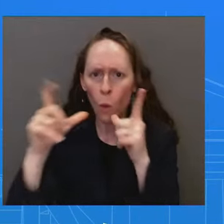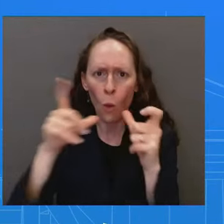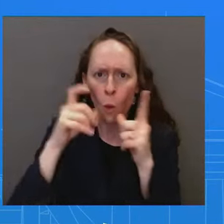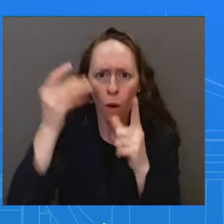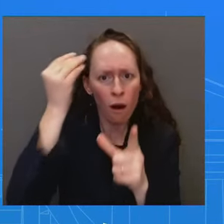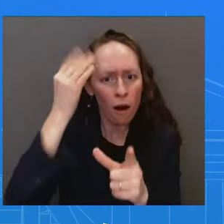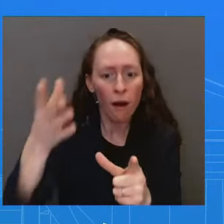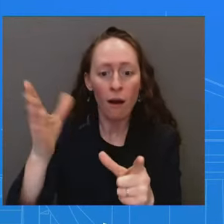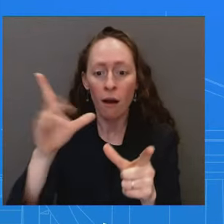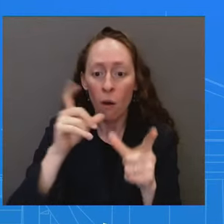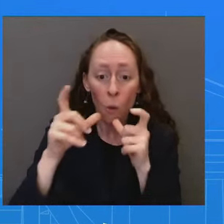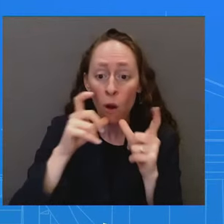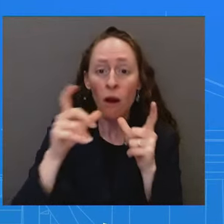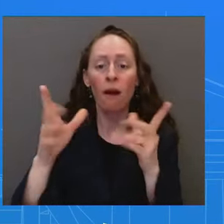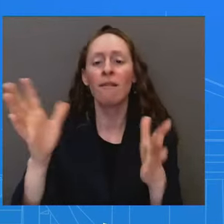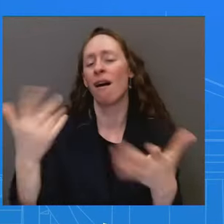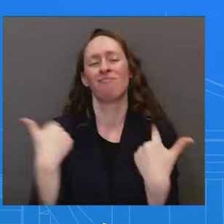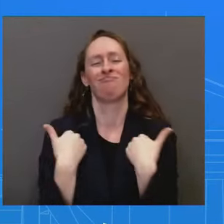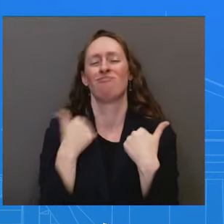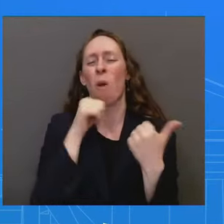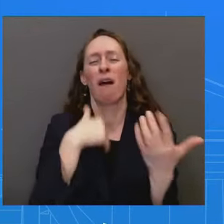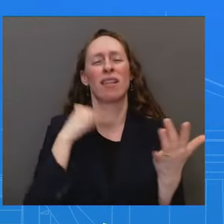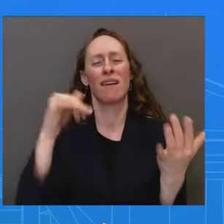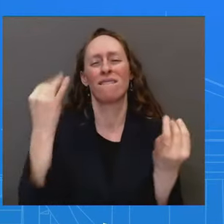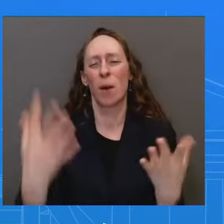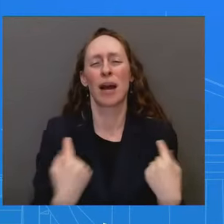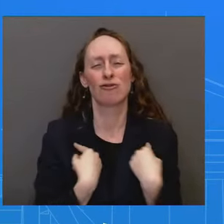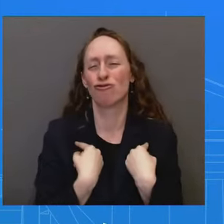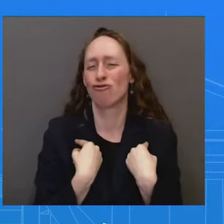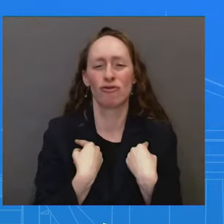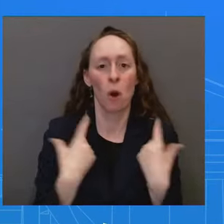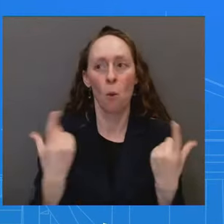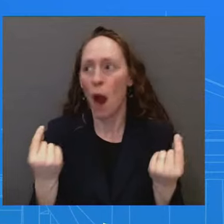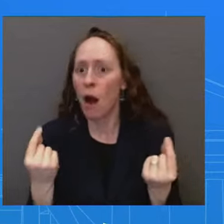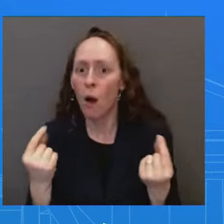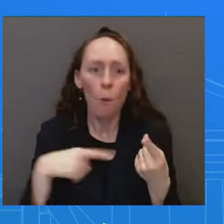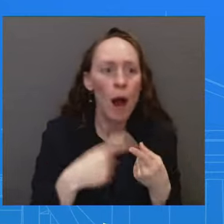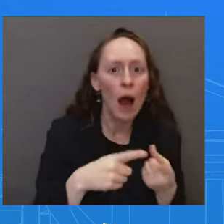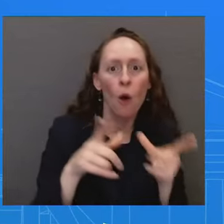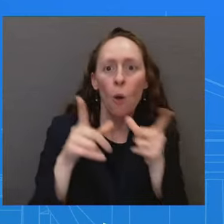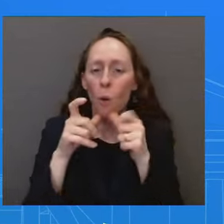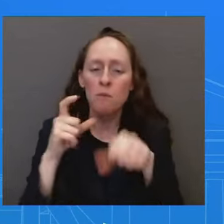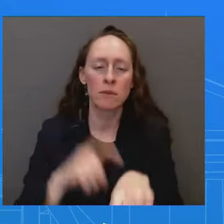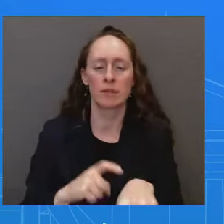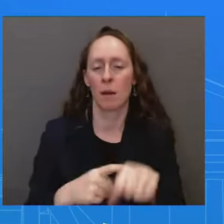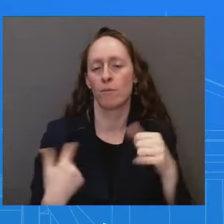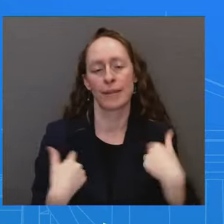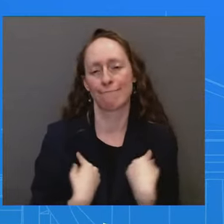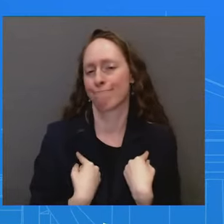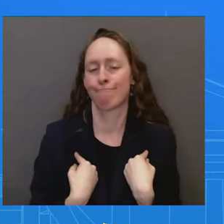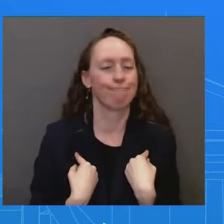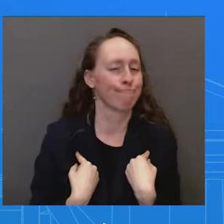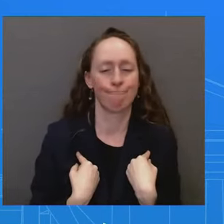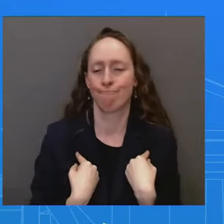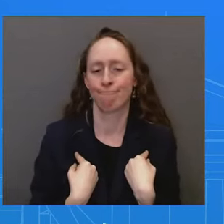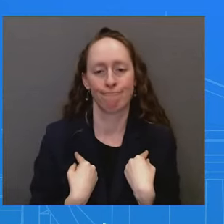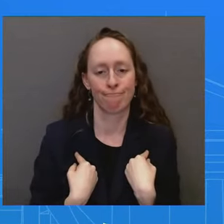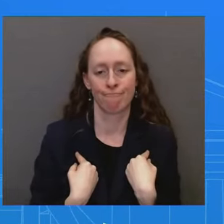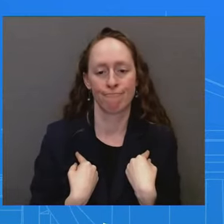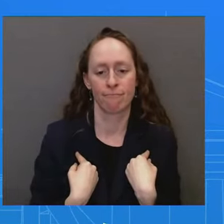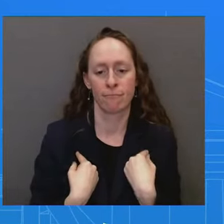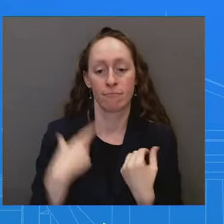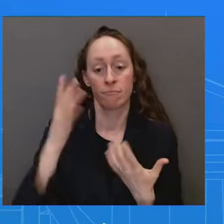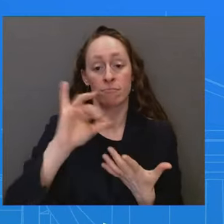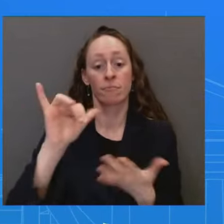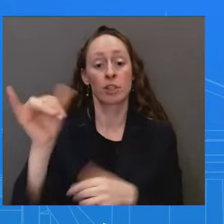have the timeline or the, or the name of the, of the individuals that may inform Jake Sullivan. What I can tell you is Jake Sullivan was informed by the Pentagon